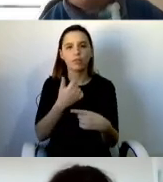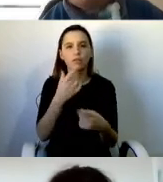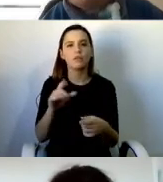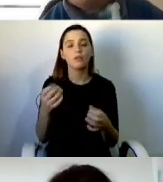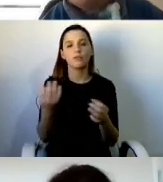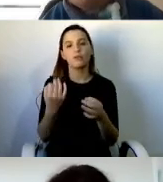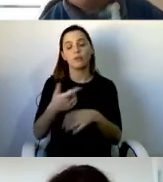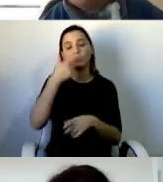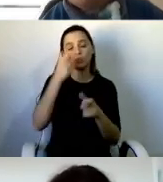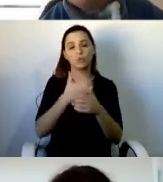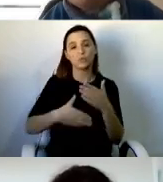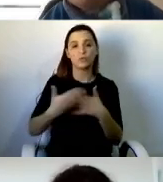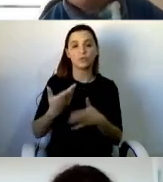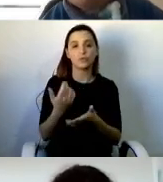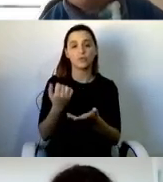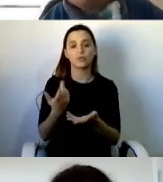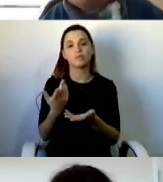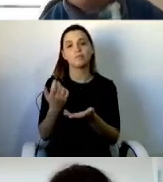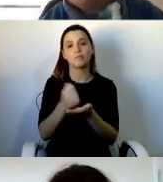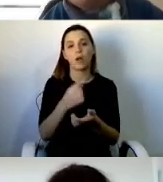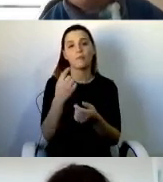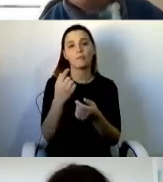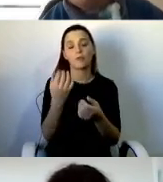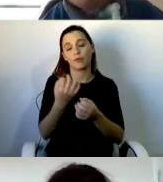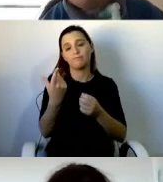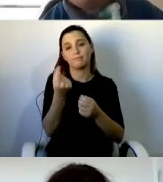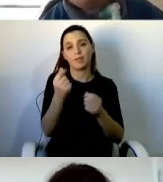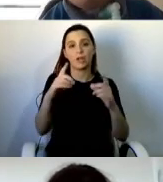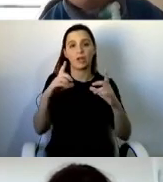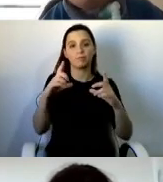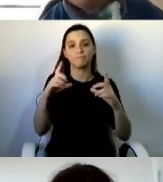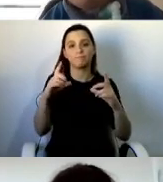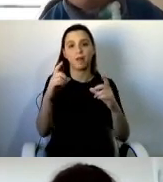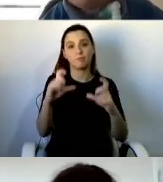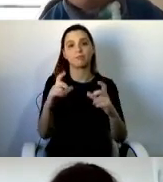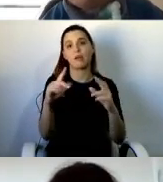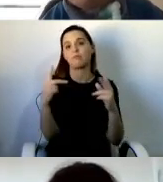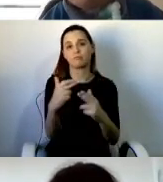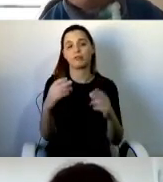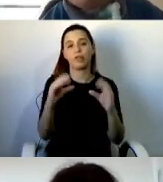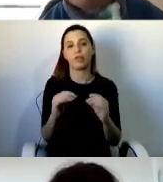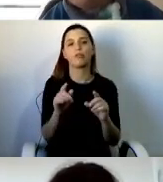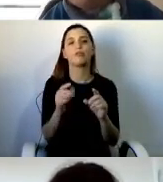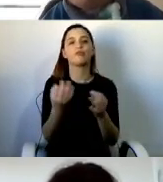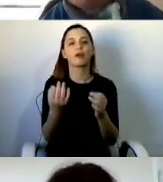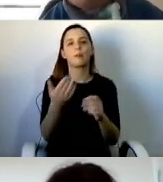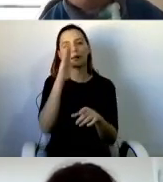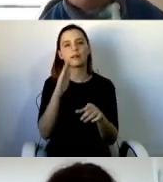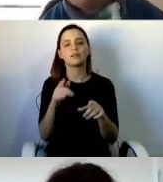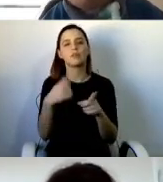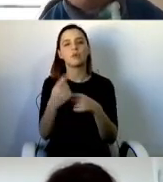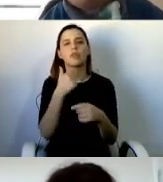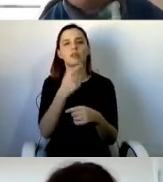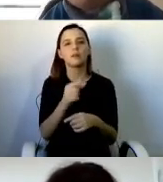scroungers, lazy and undeserving. There were drastic cuts to government